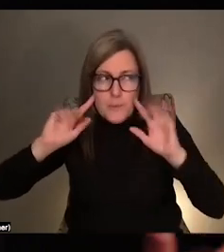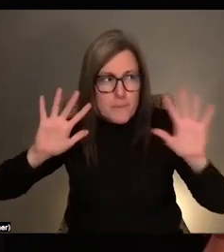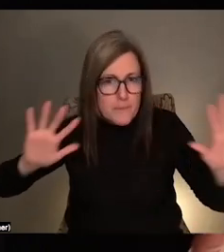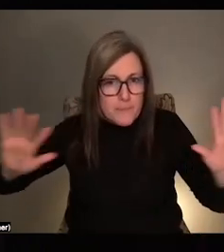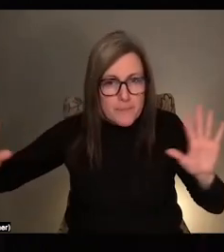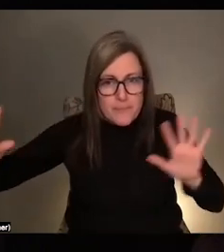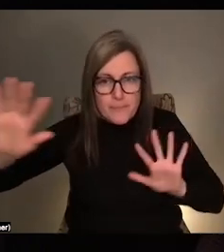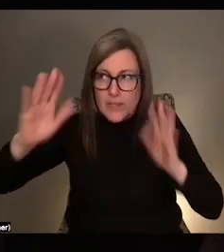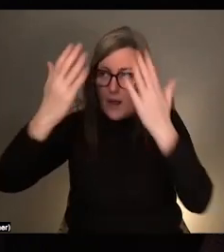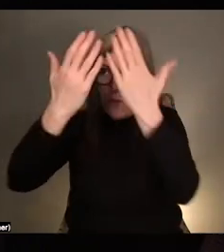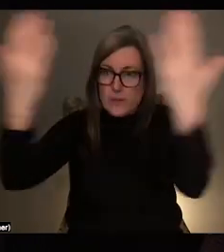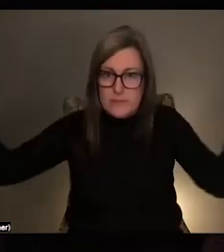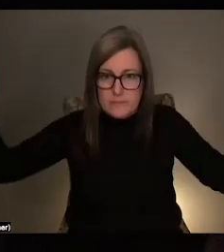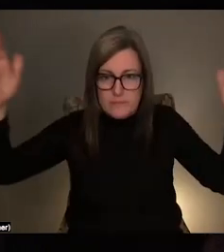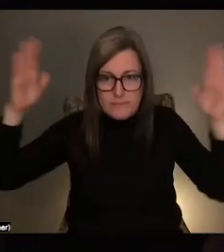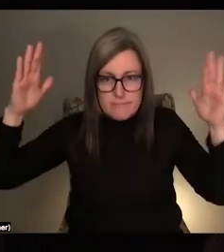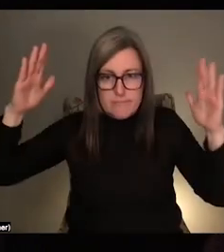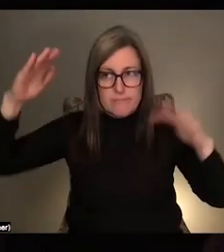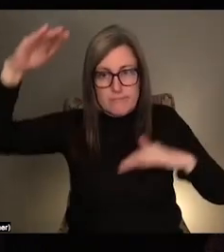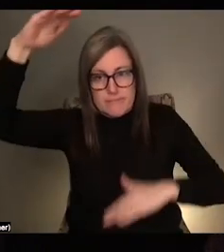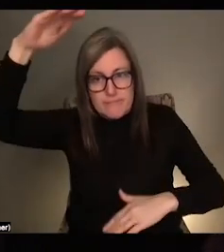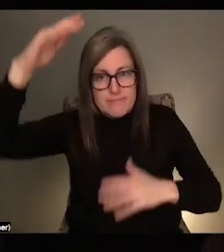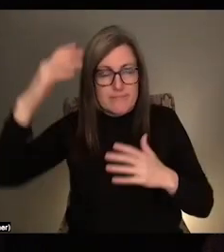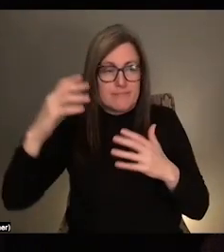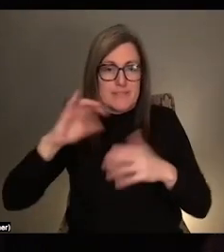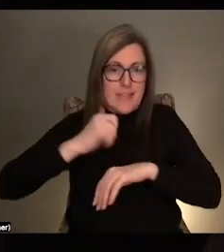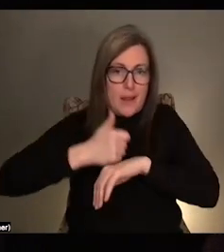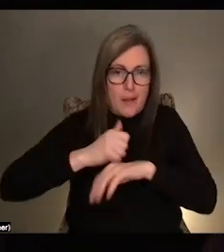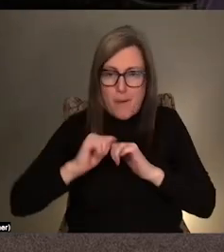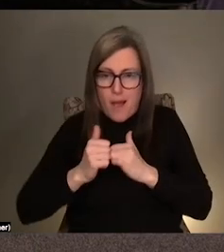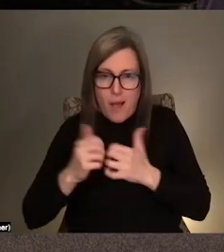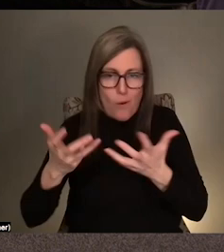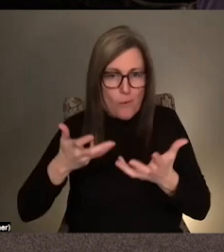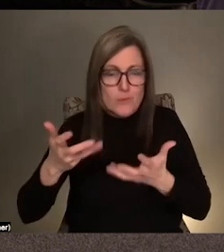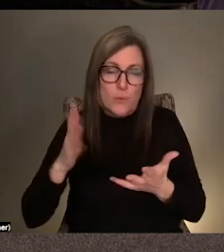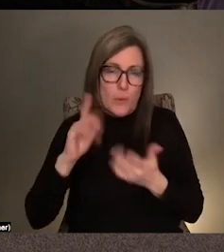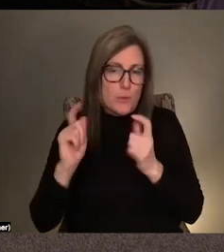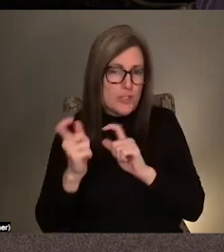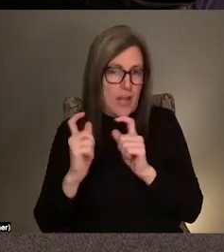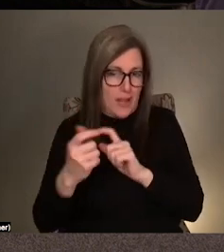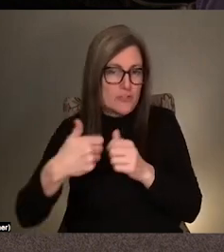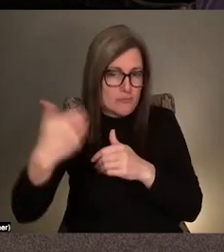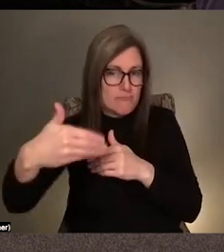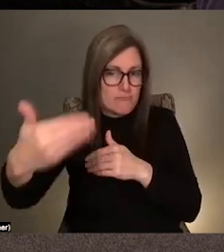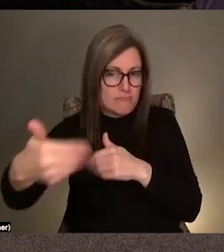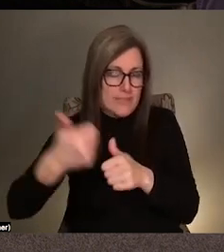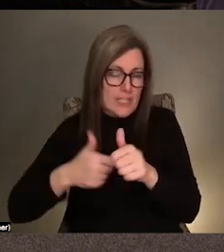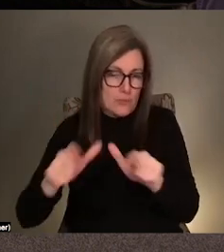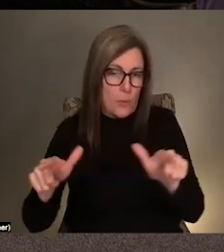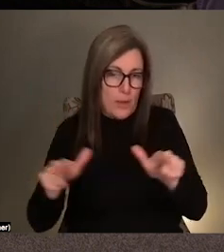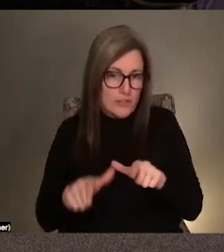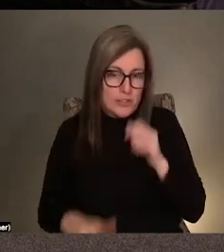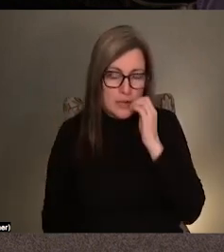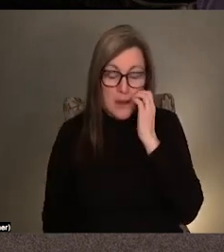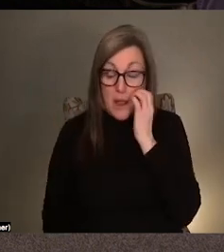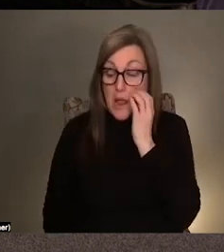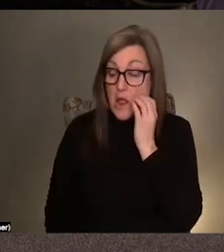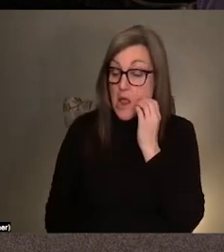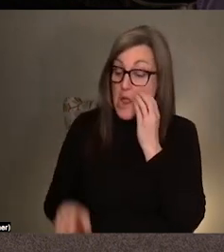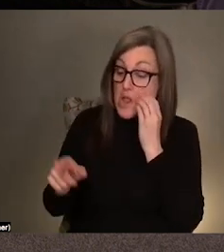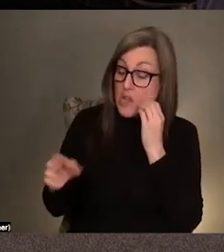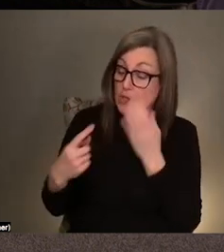to the architecture. So that will definitely change. Yeah. Yeah. So one thing that you've talked a lot about is